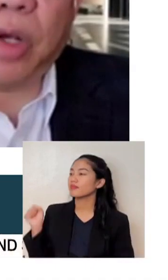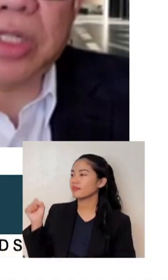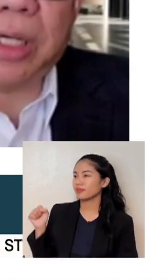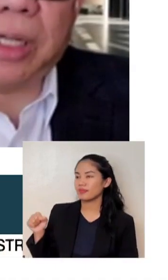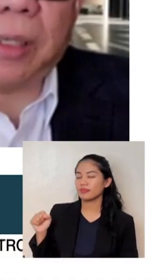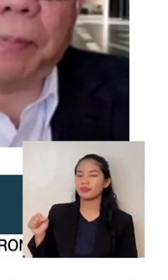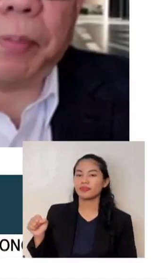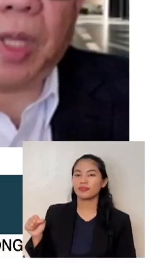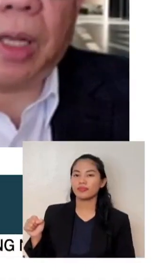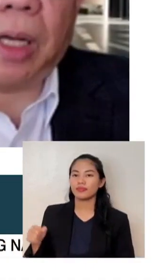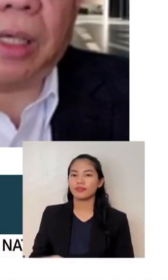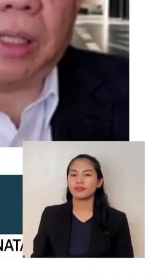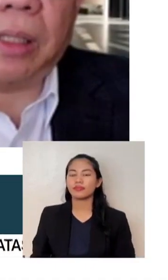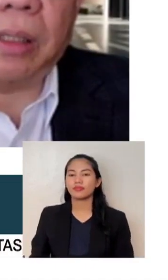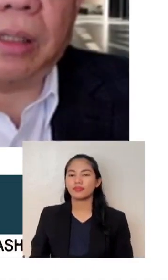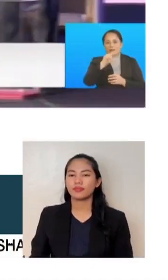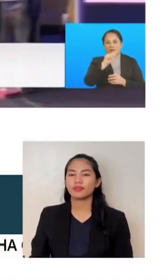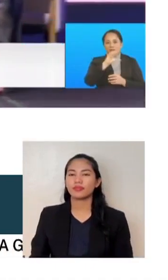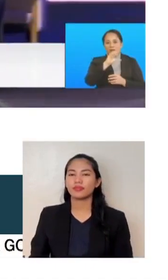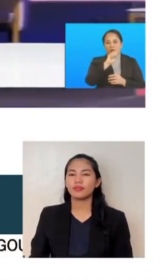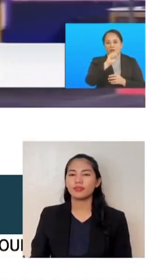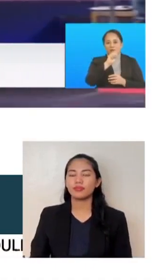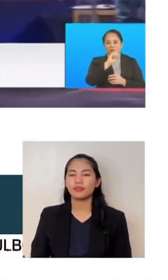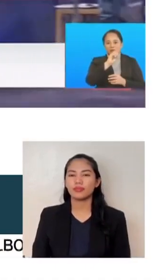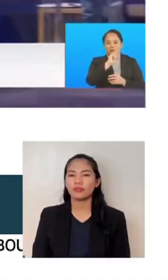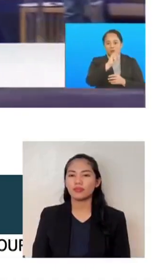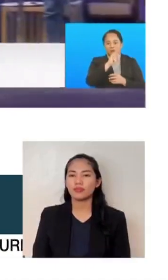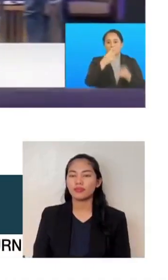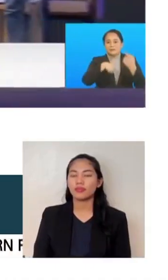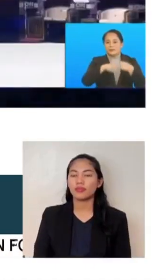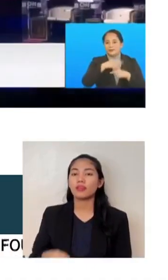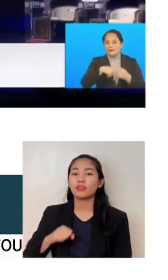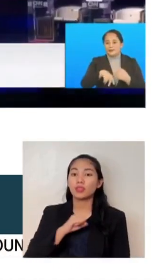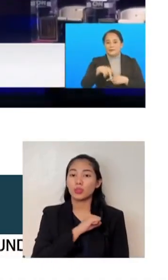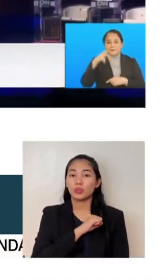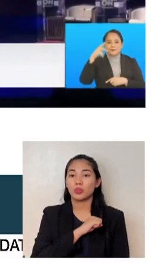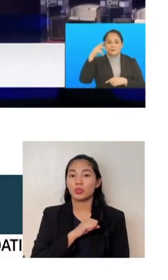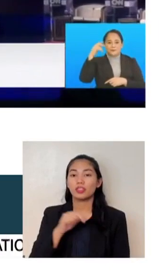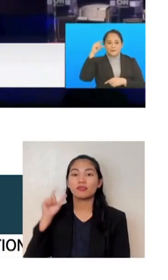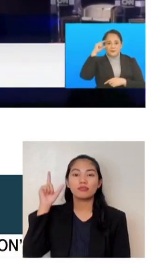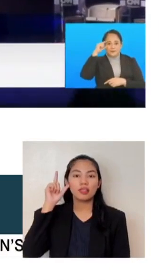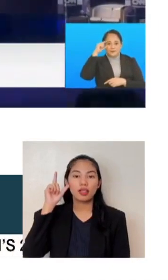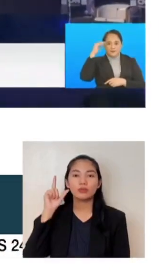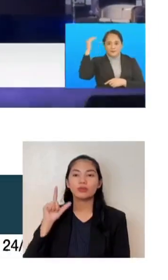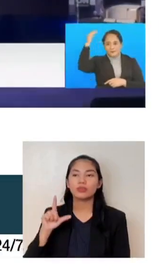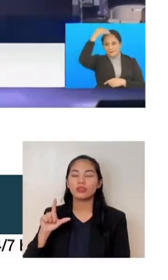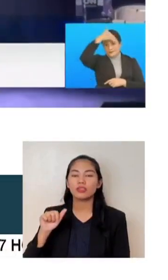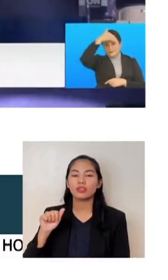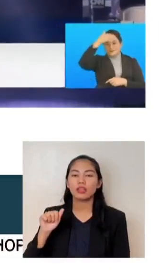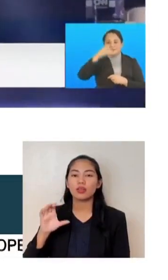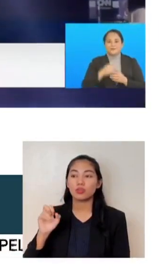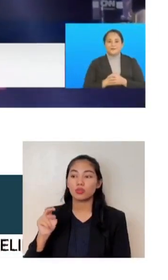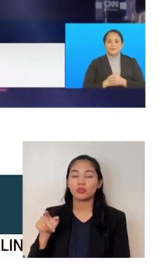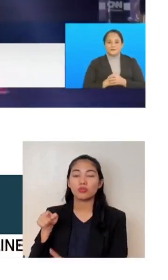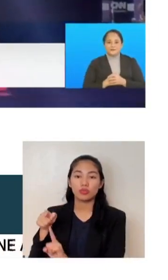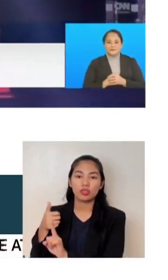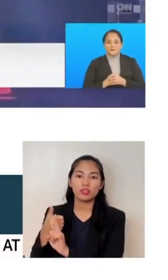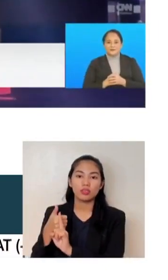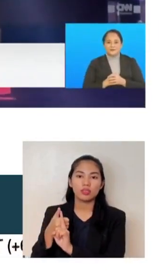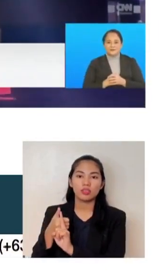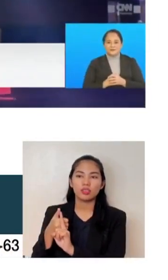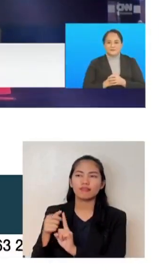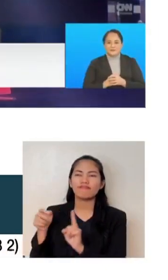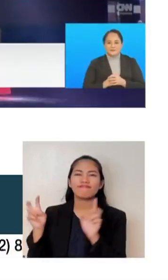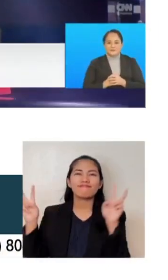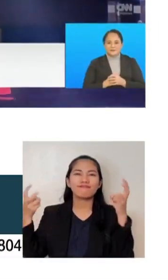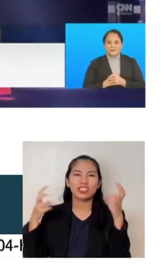because Senator Ping comes as, of course, the original Iron Fist